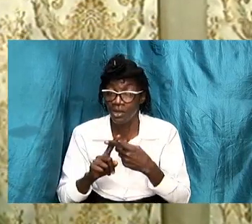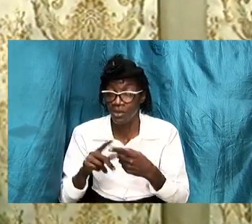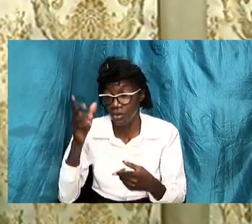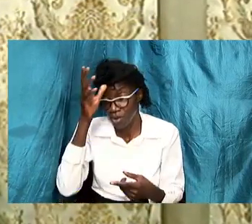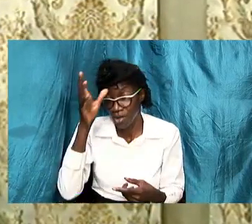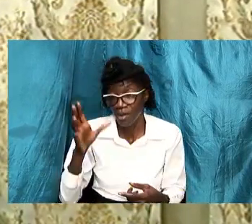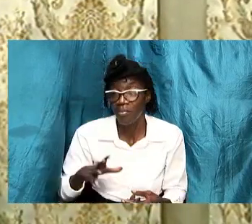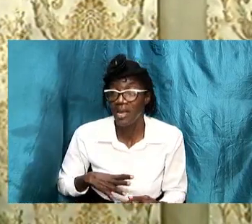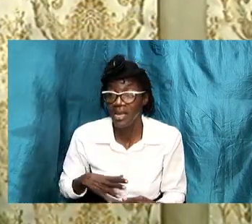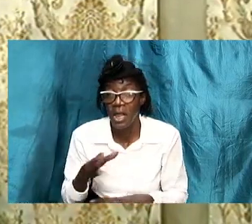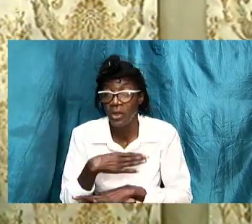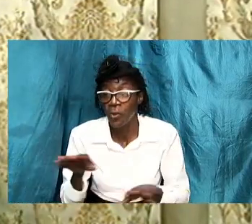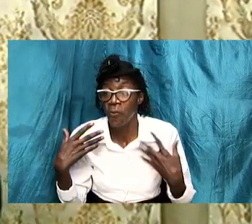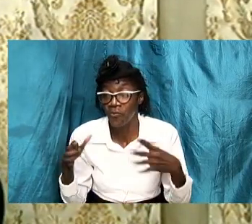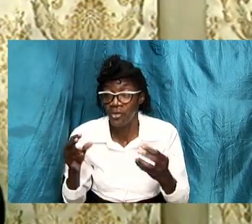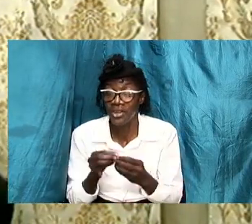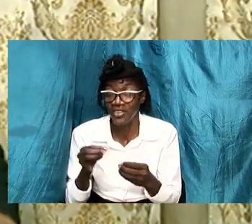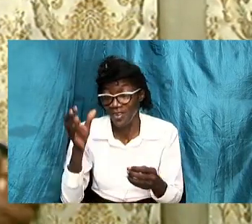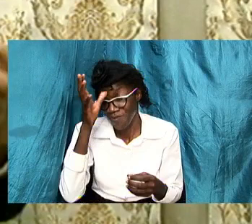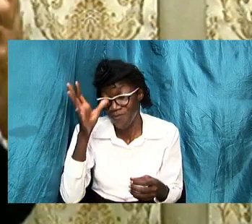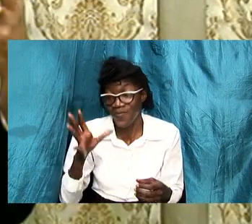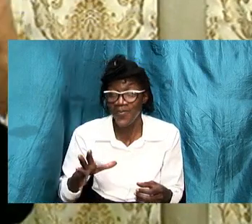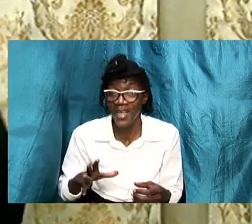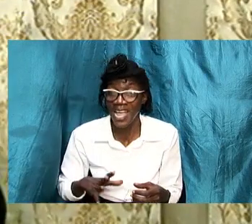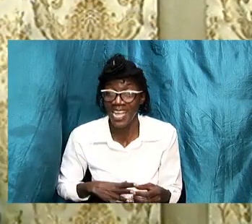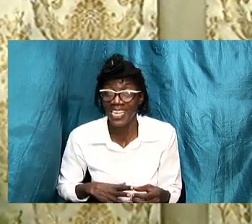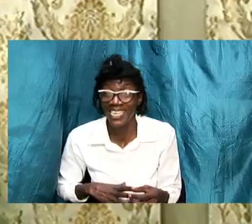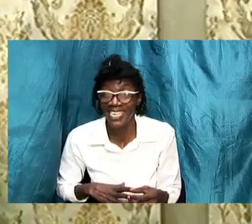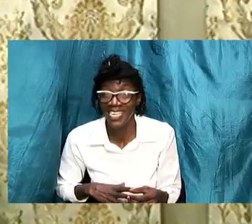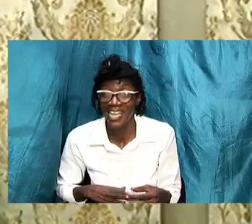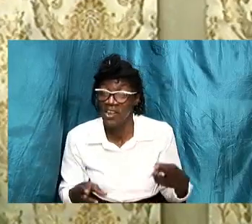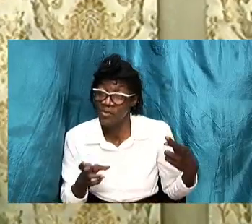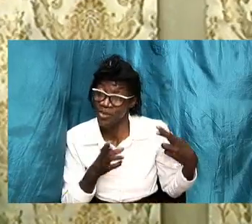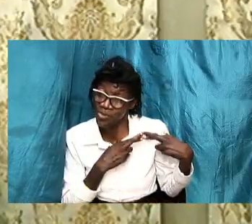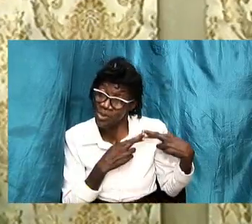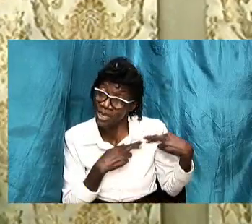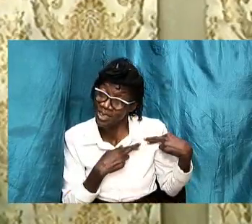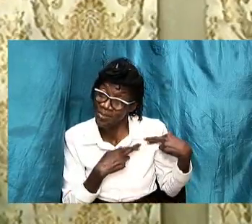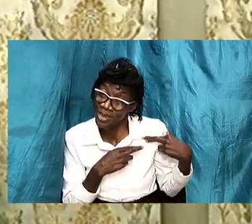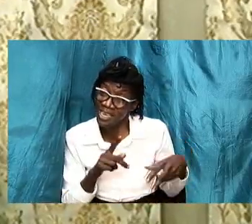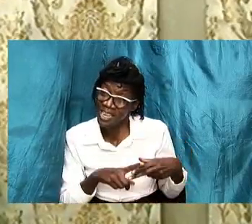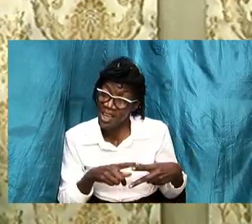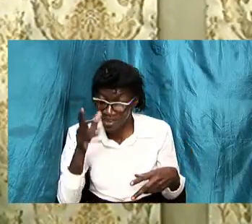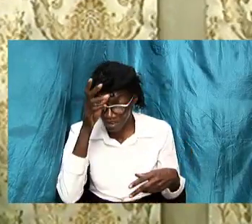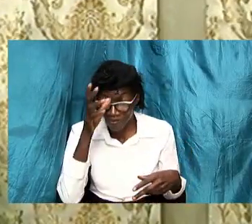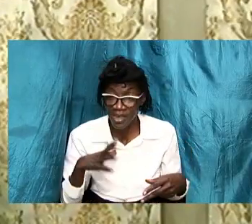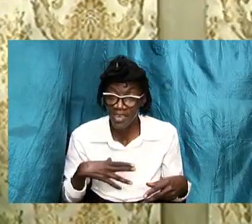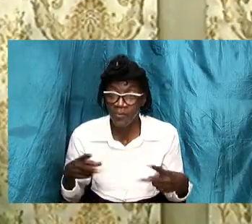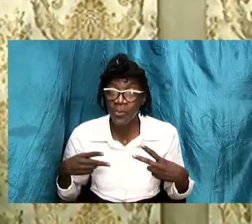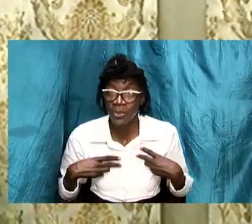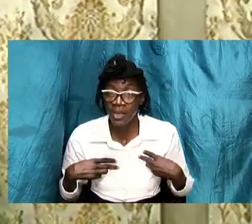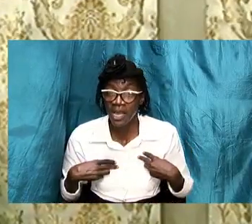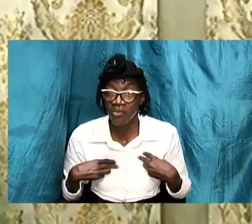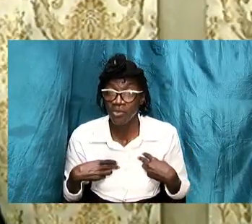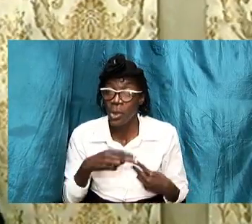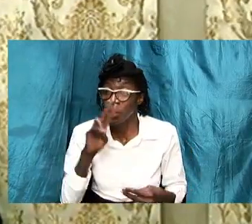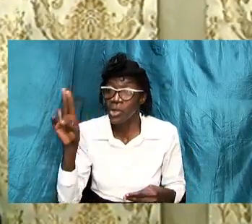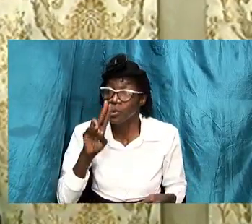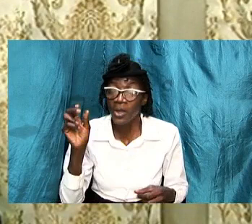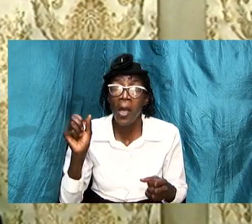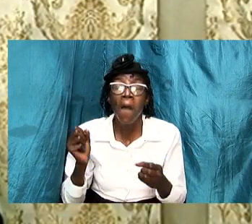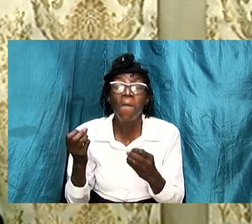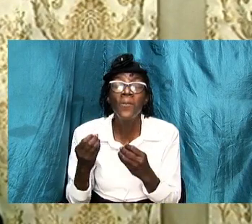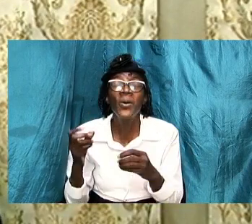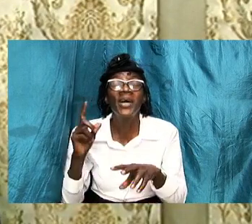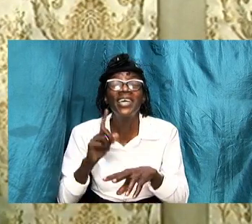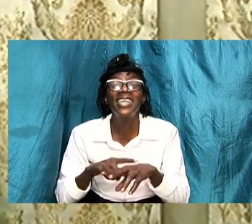back to the men we don't finish with the men because the responsibility is up on us um i have to spend more time with the men but